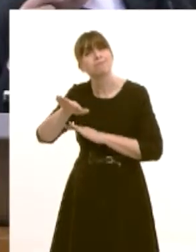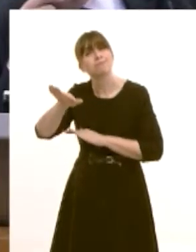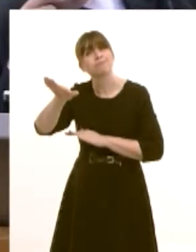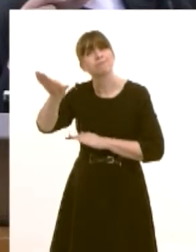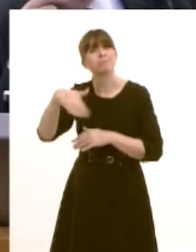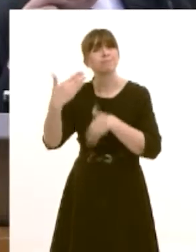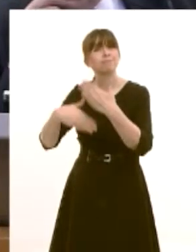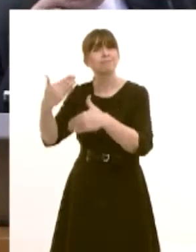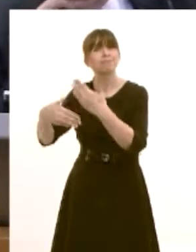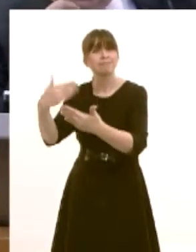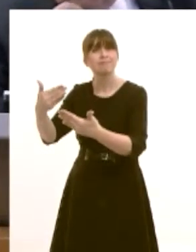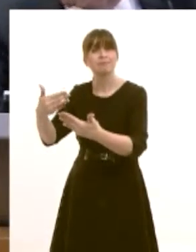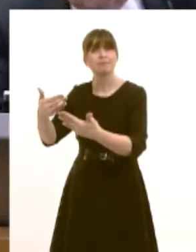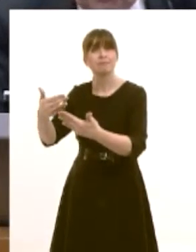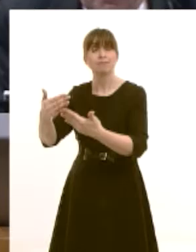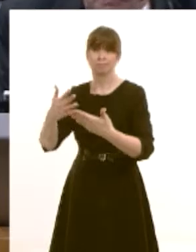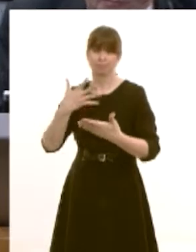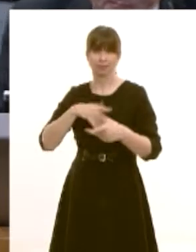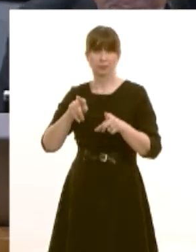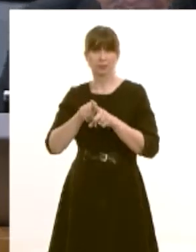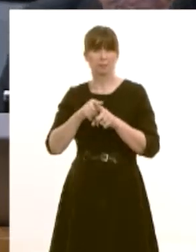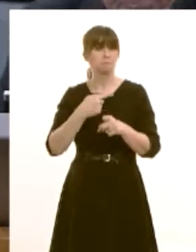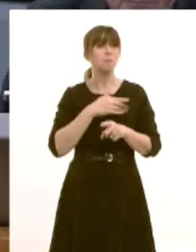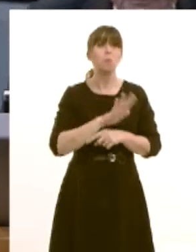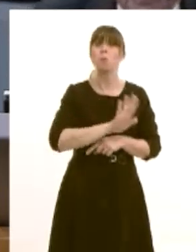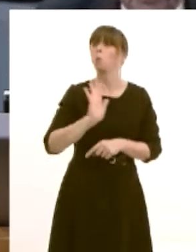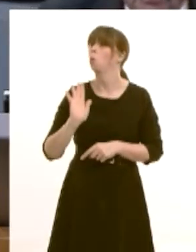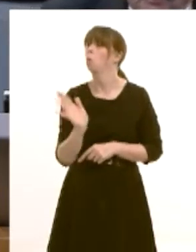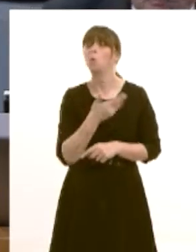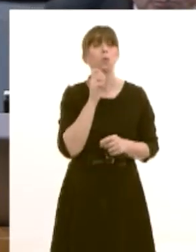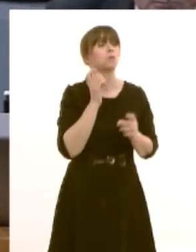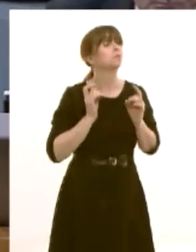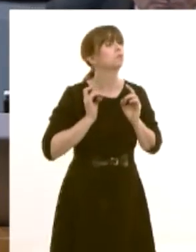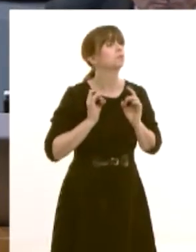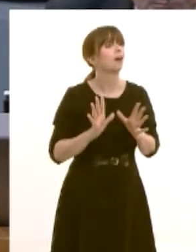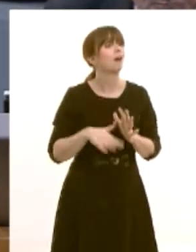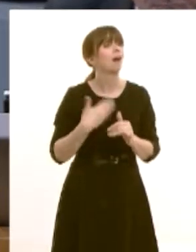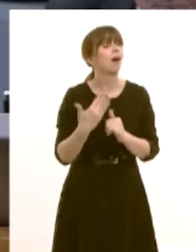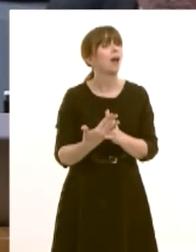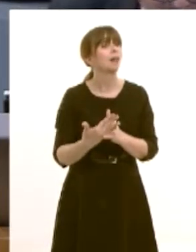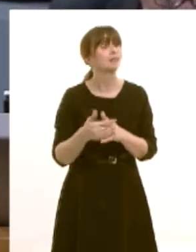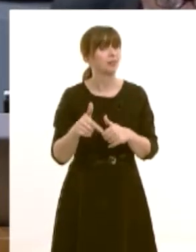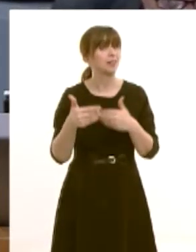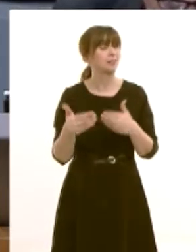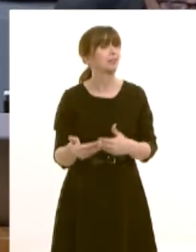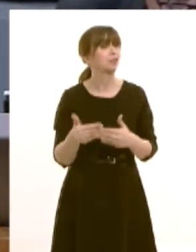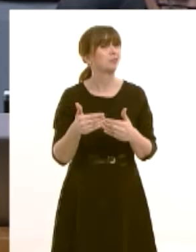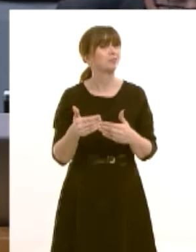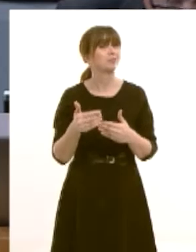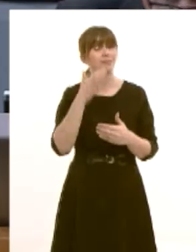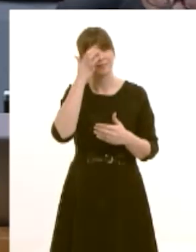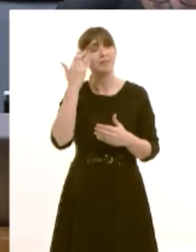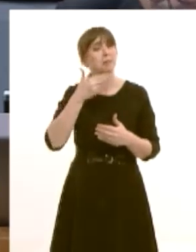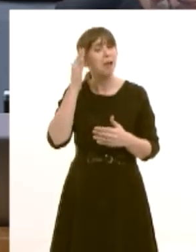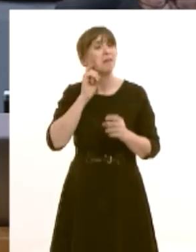endeavors and could i extend those good wishes to all assembly members that are retiring at the end of this session especially especially